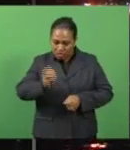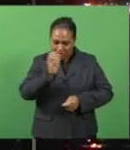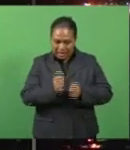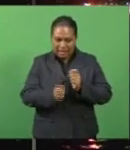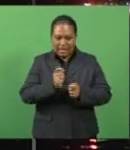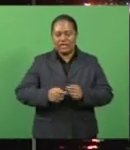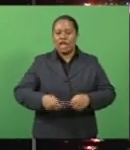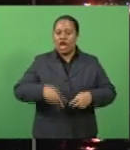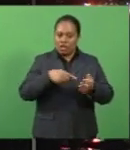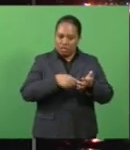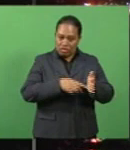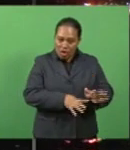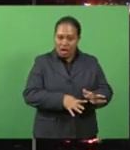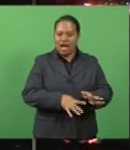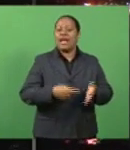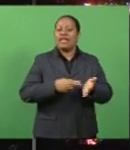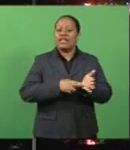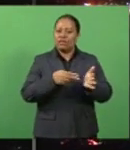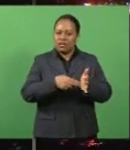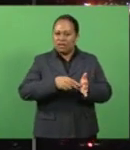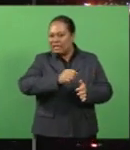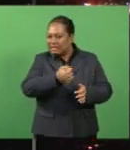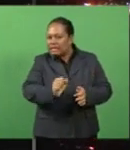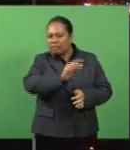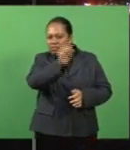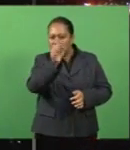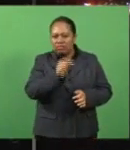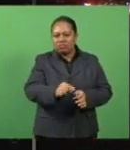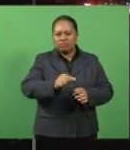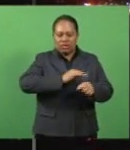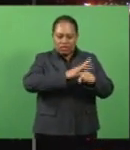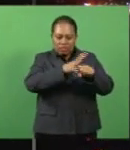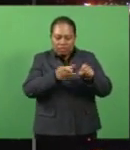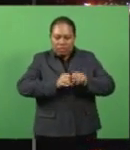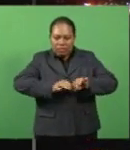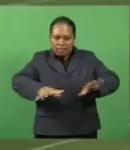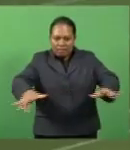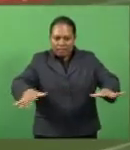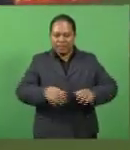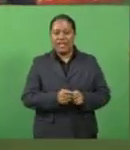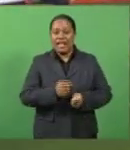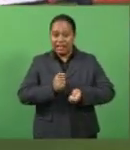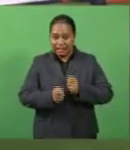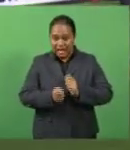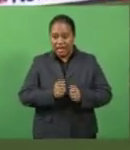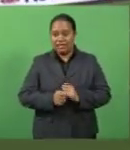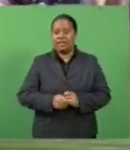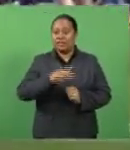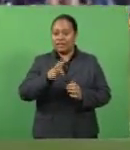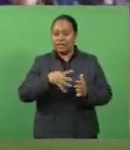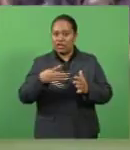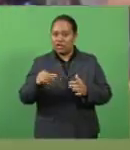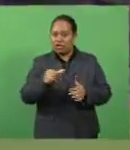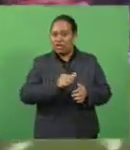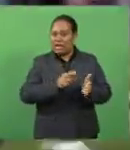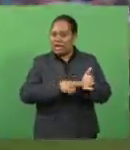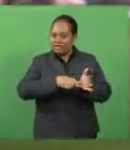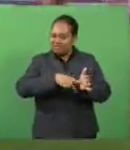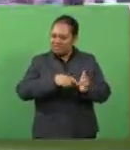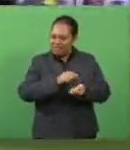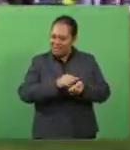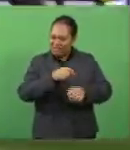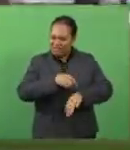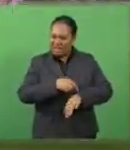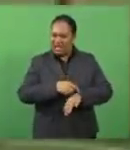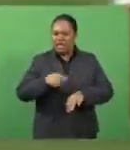and Tonga are still in question in light of the global COVID-19 pandemic. The test scheduled for the end of the NRL season was